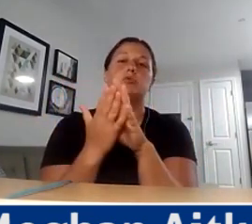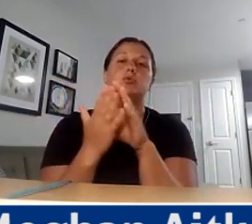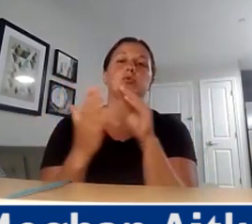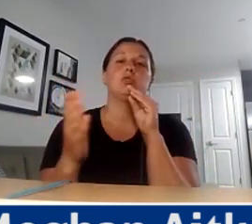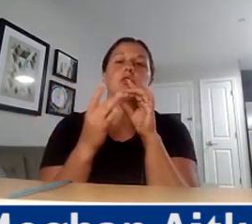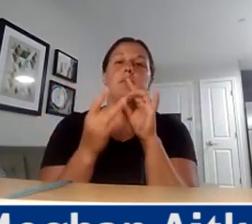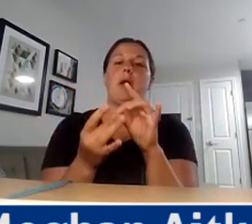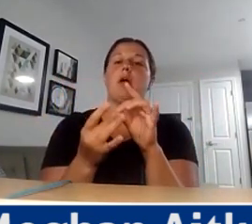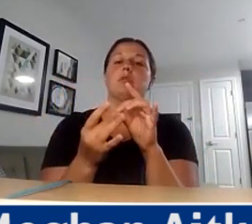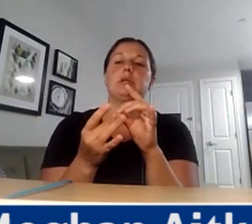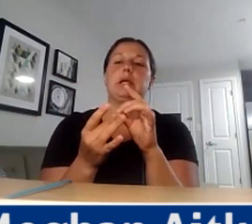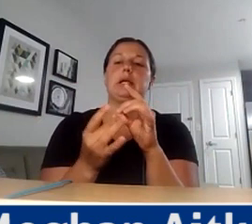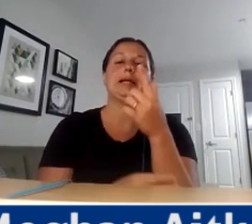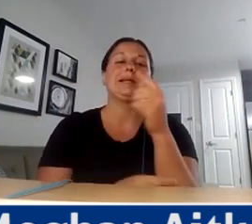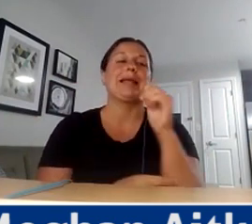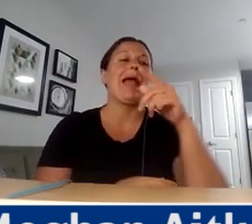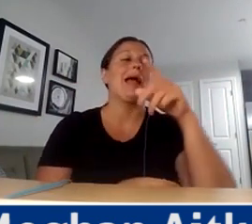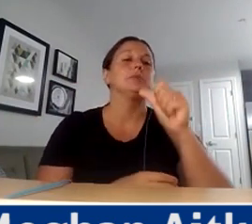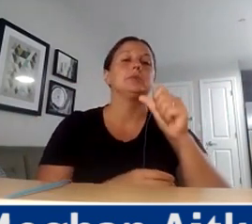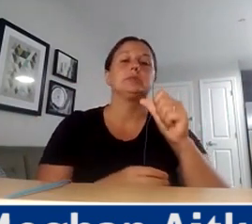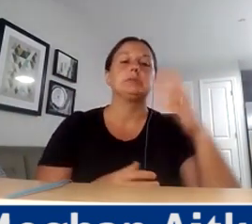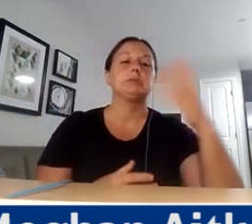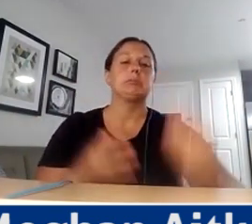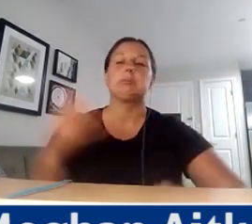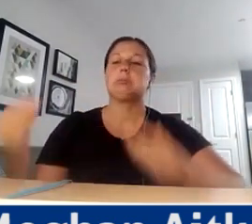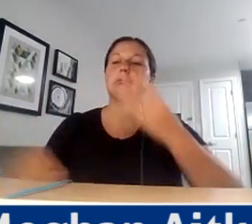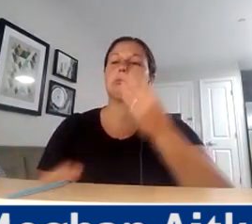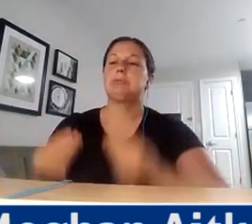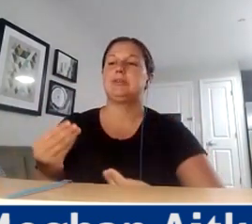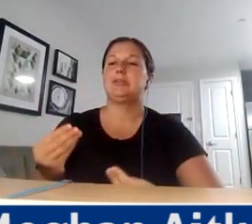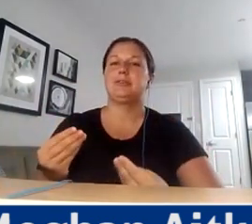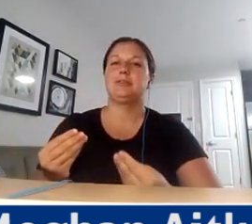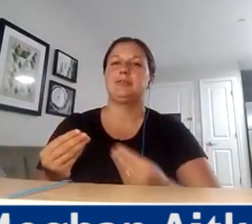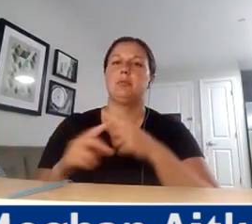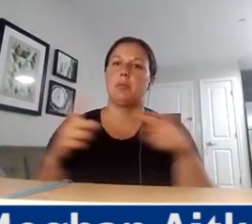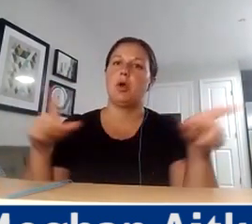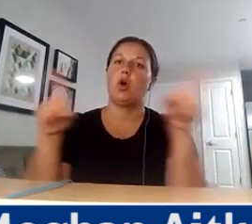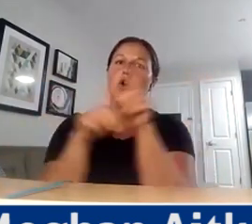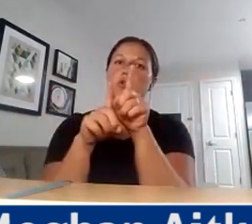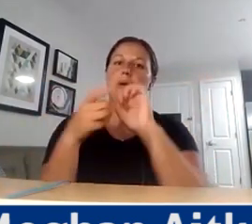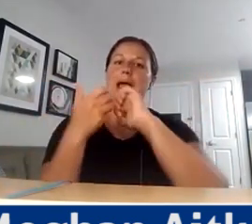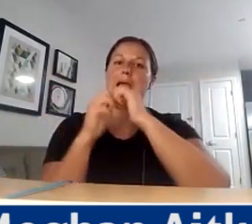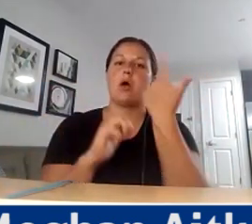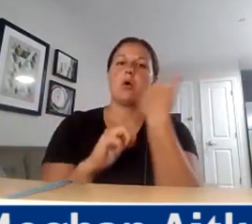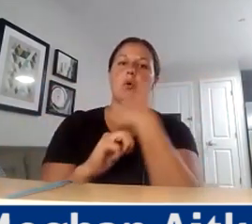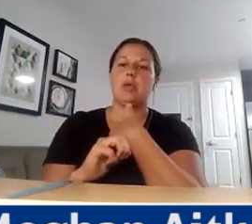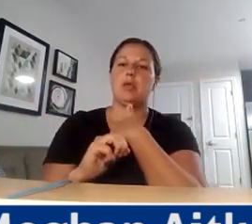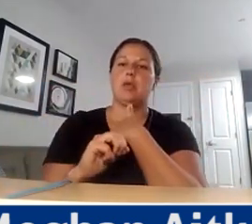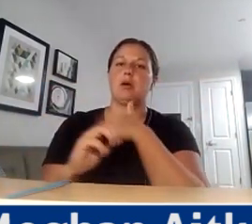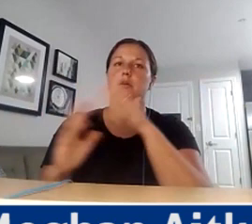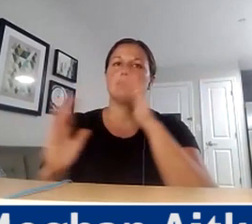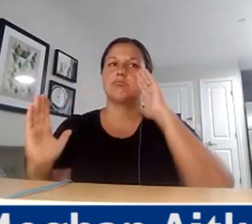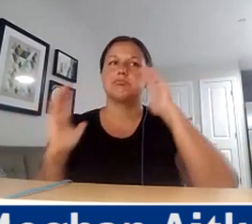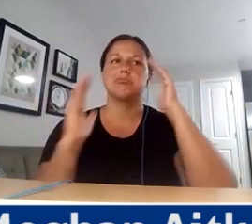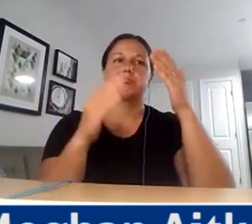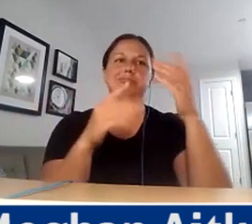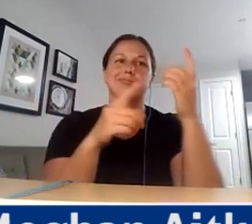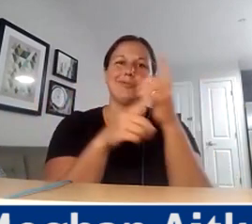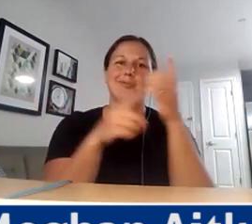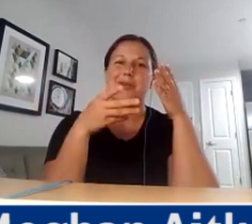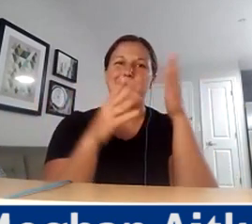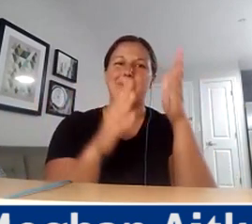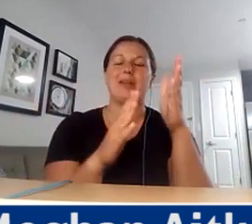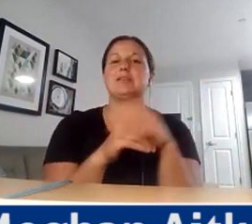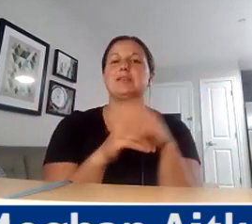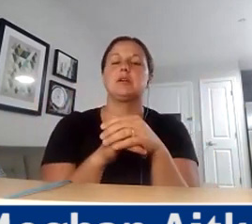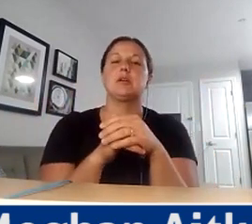know, gaps, things that aren't so good, but where we're heading in a better direction. And I think there's a chance for authenticity in the system in a real